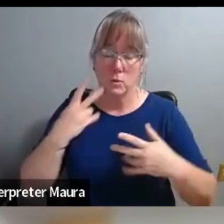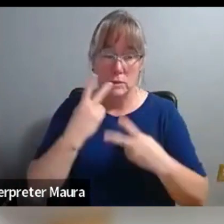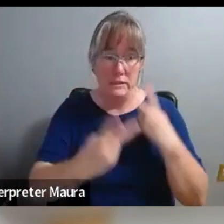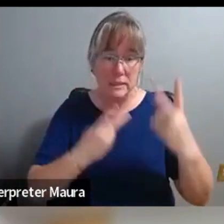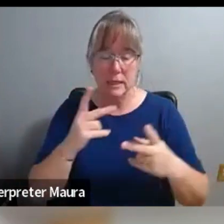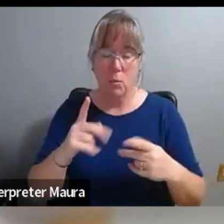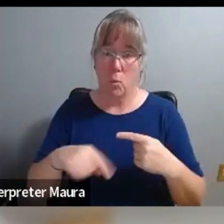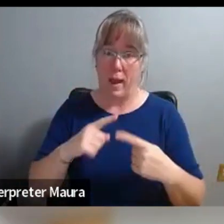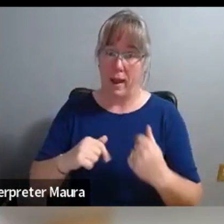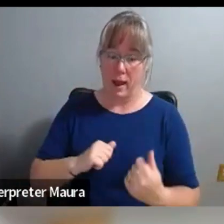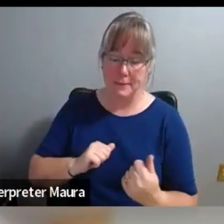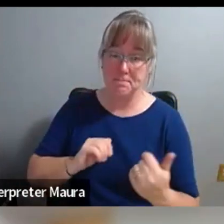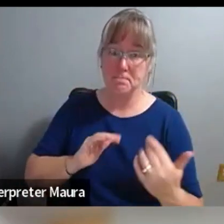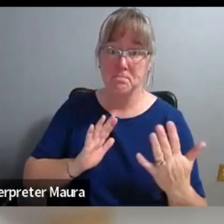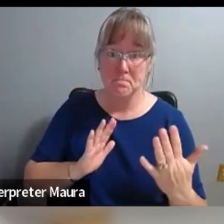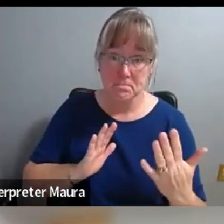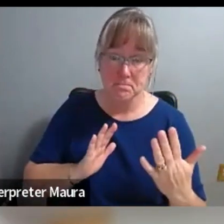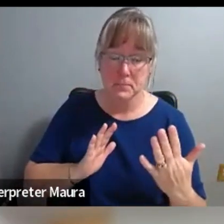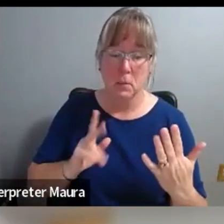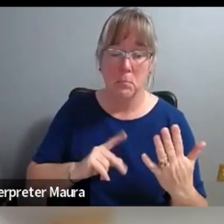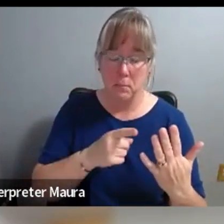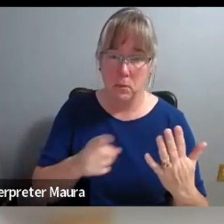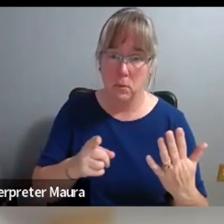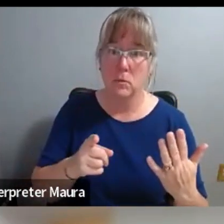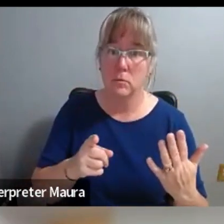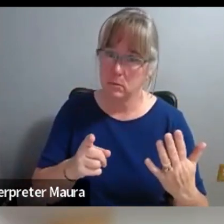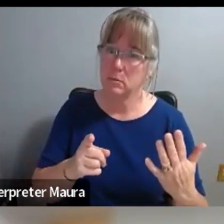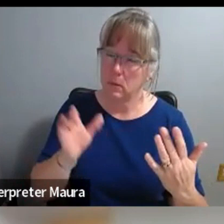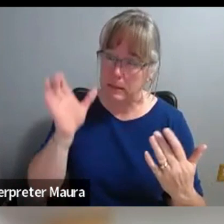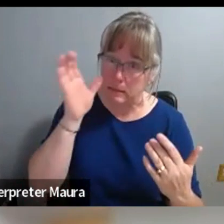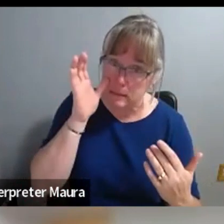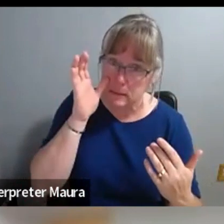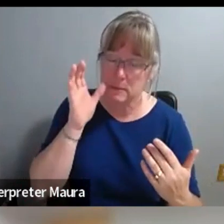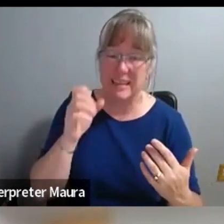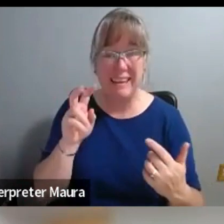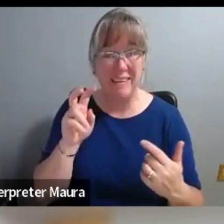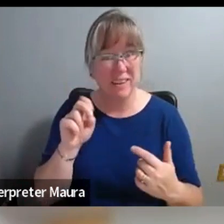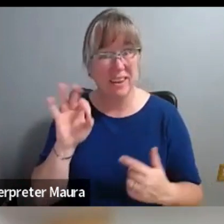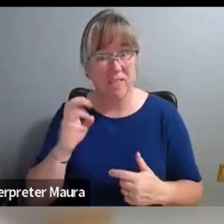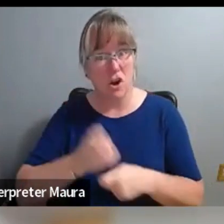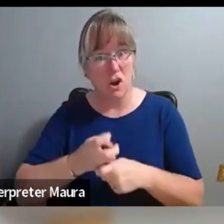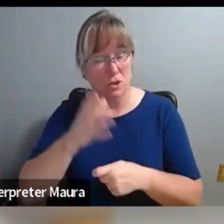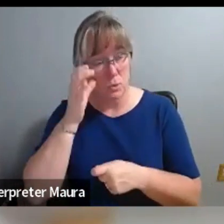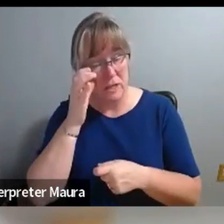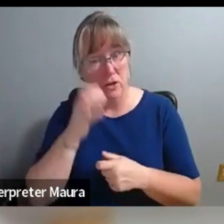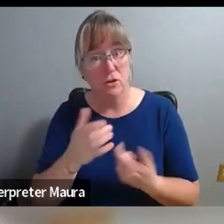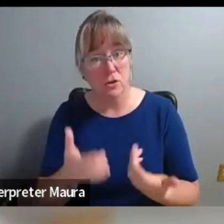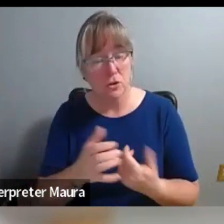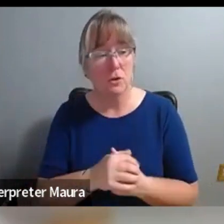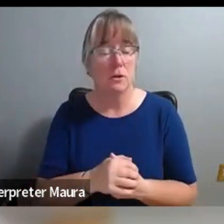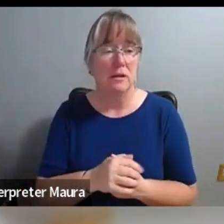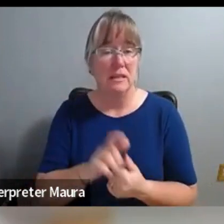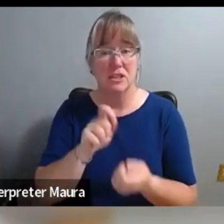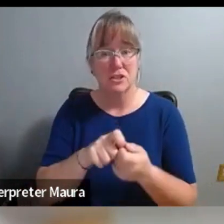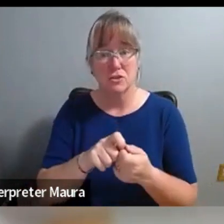receptive and, and, and, and, and for people to listen when, when it's hard to hear and you really feel like in a certain situation, um,